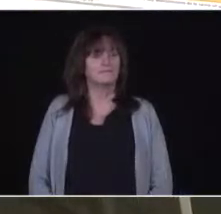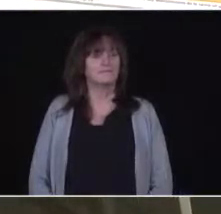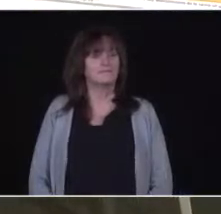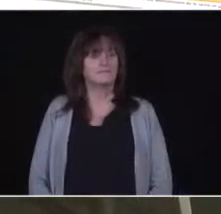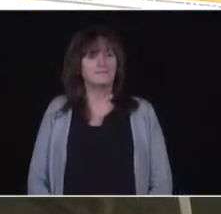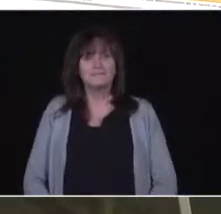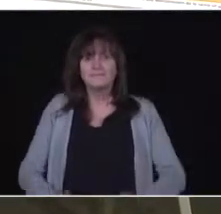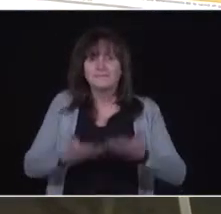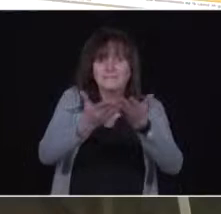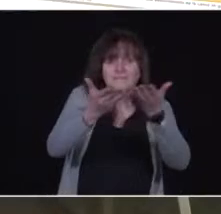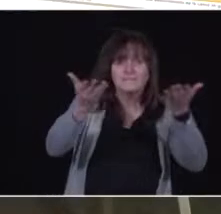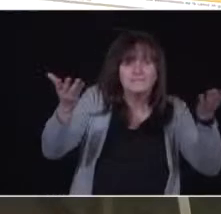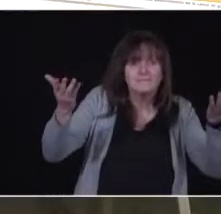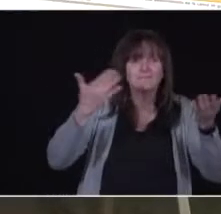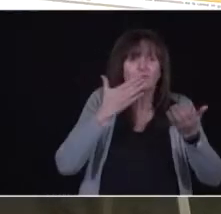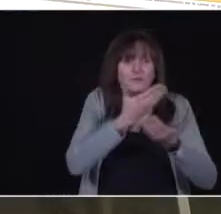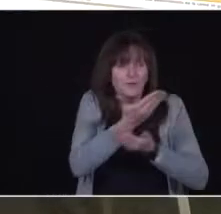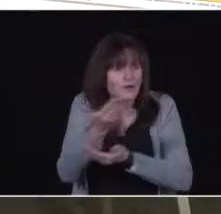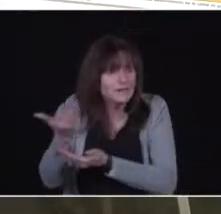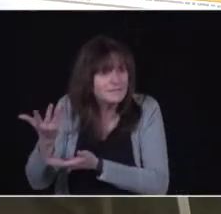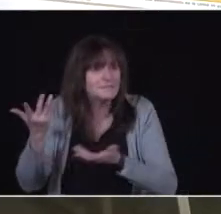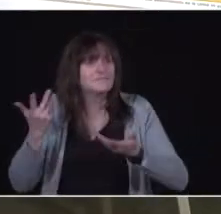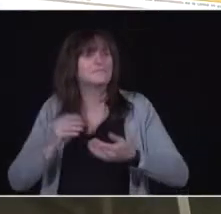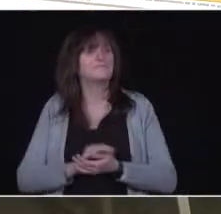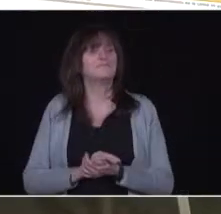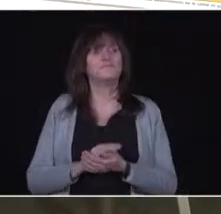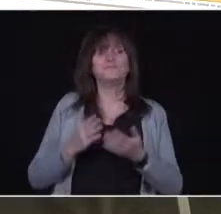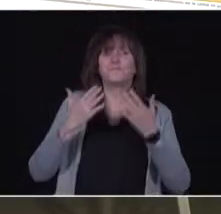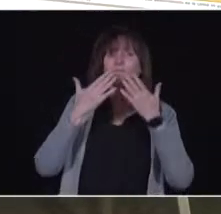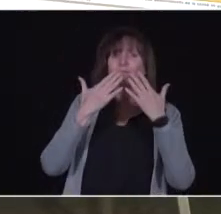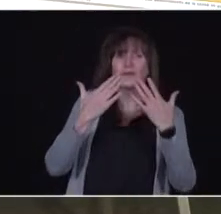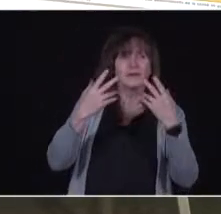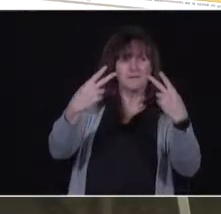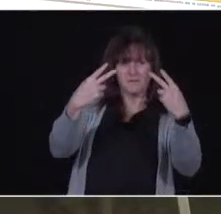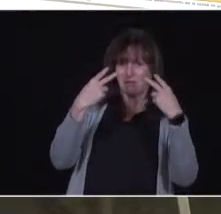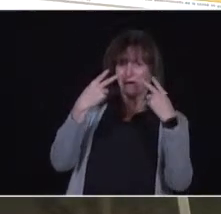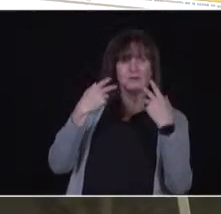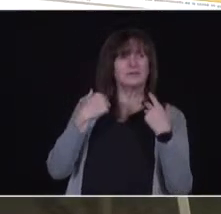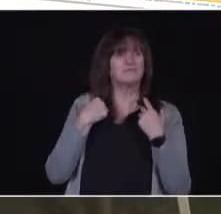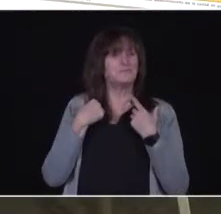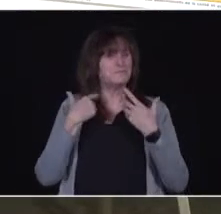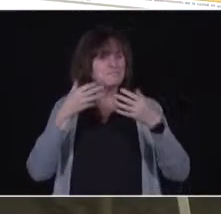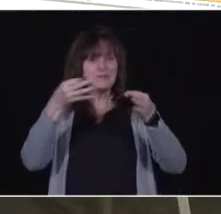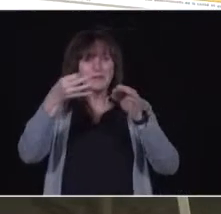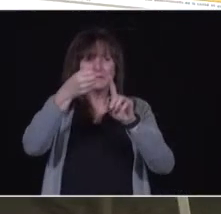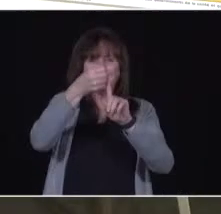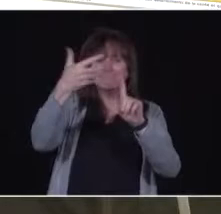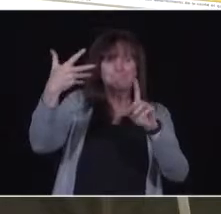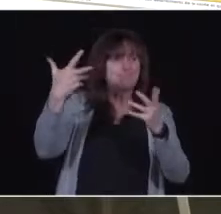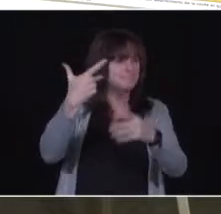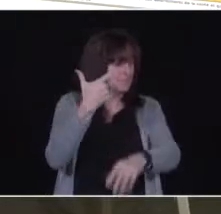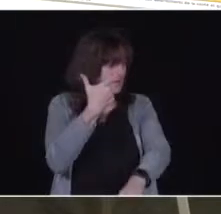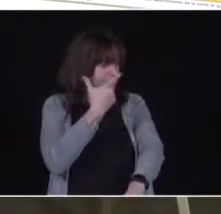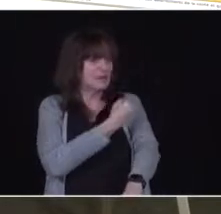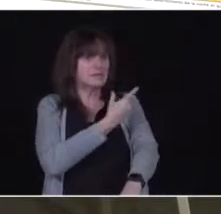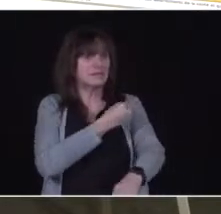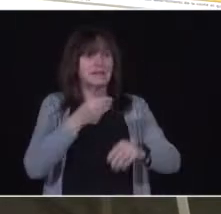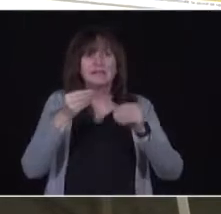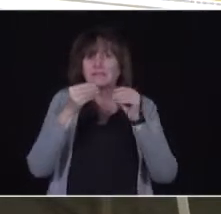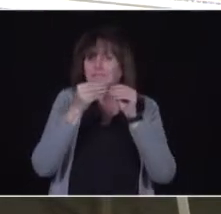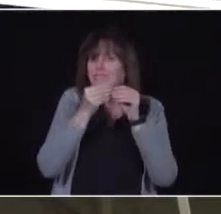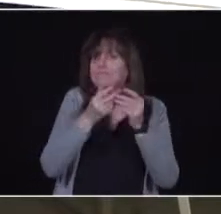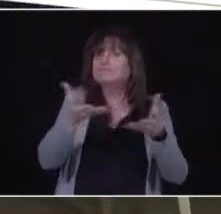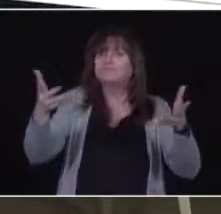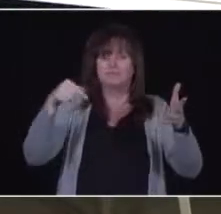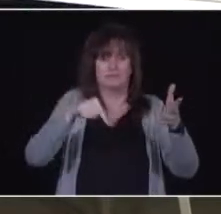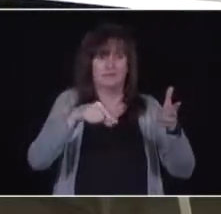Thank you for those who are watching for your time so we can walk to the Ontario vaccination rollout plan. What I want to do are several things. First of